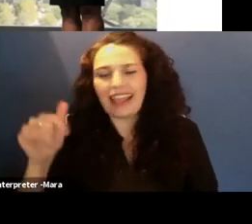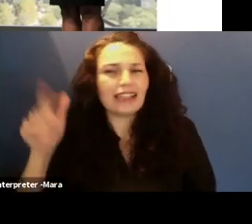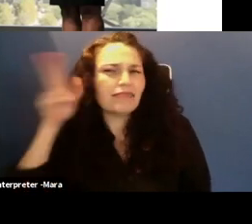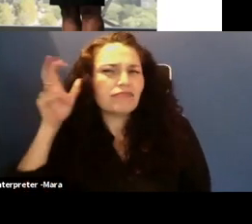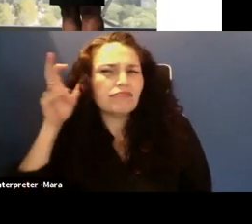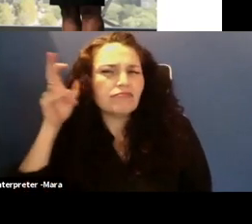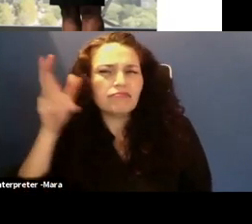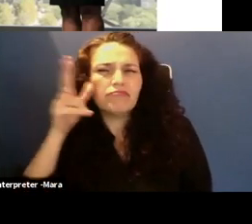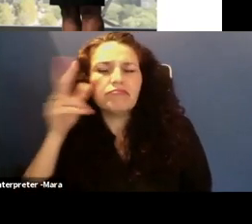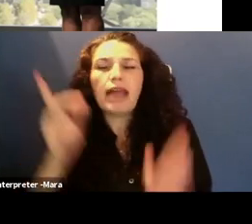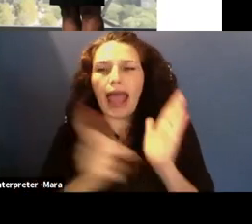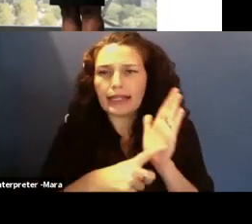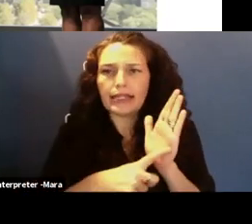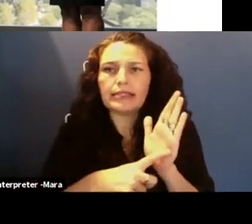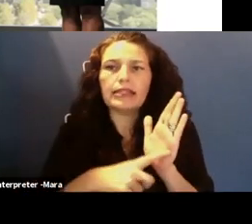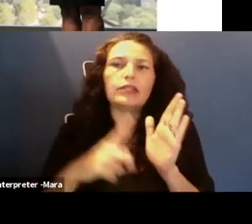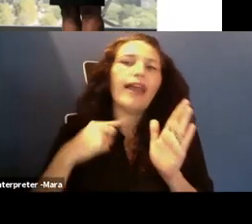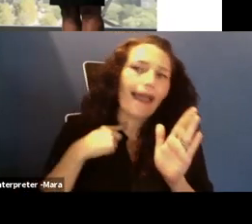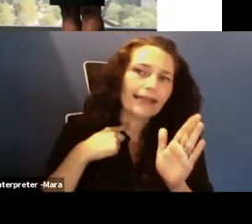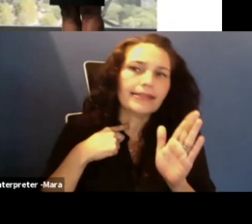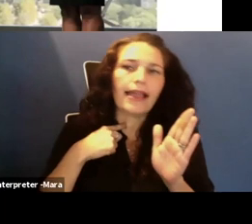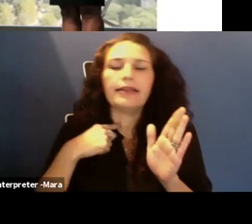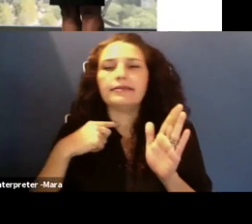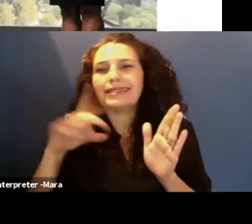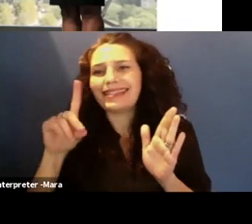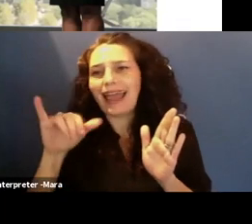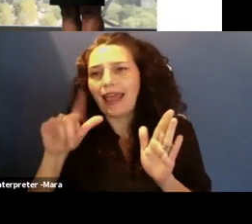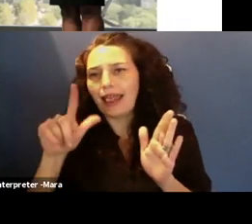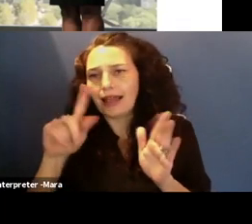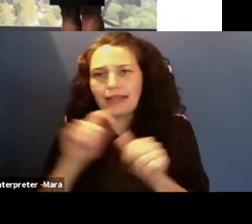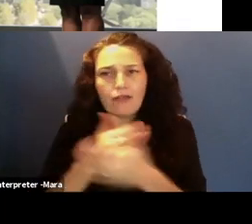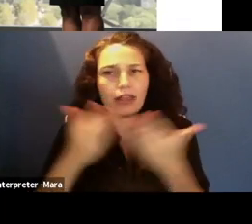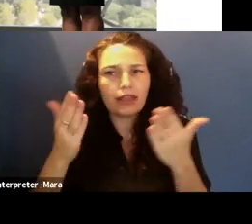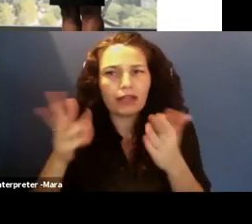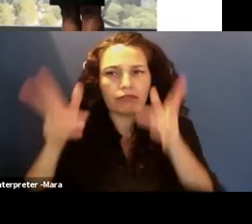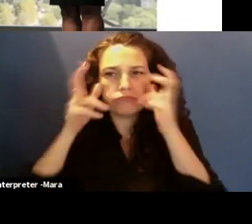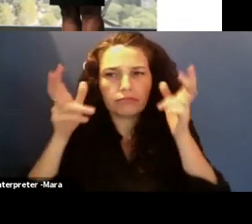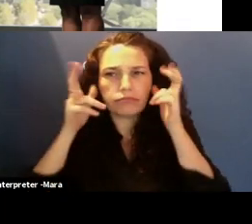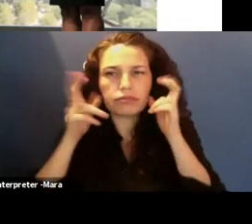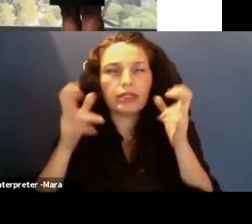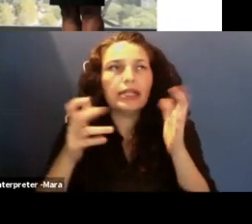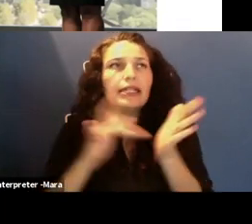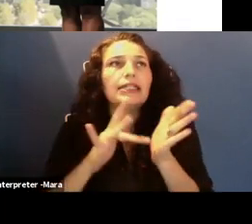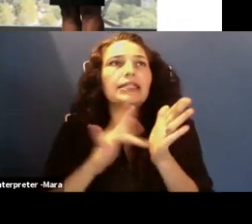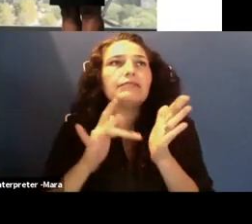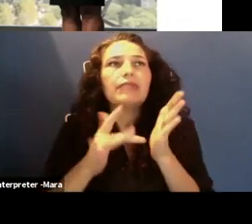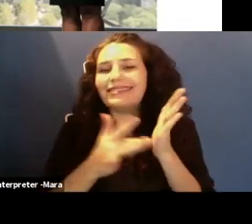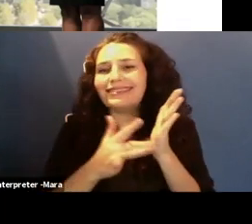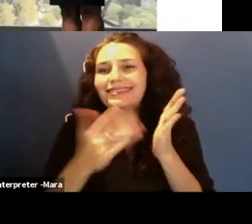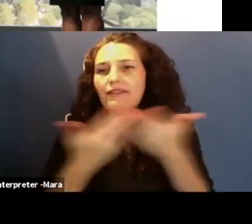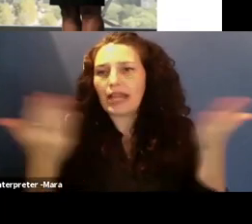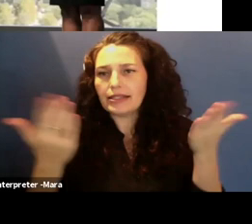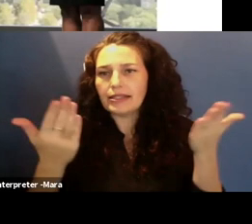all the things about you. Also with our devices that we use constantly, they track our patterns. So if you have a smart